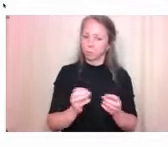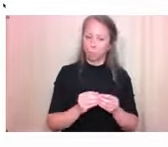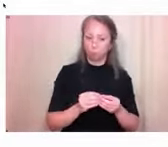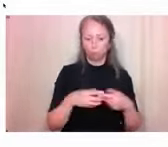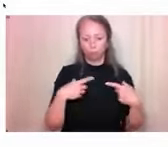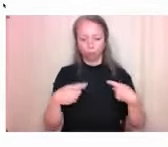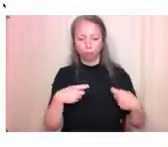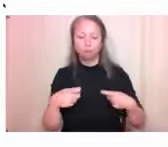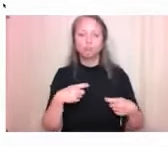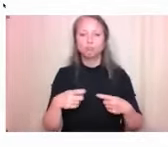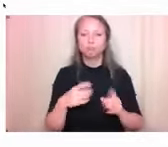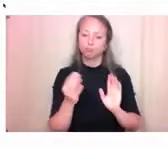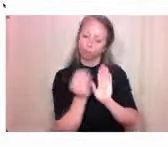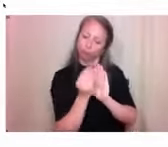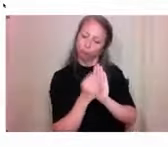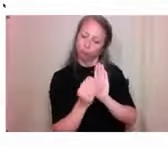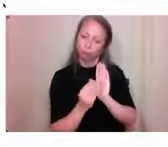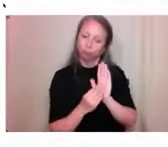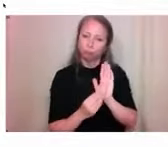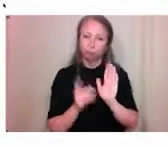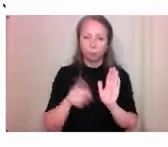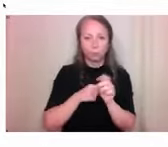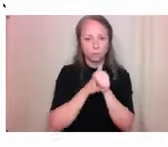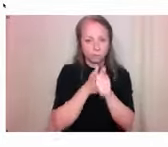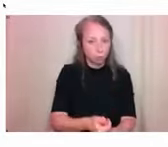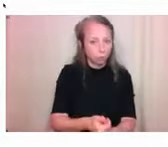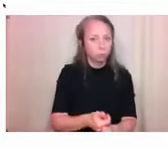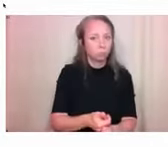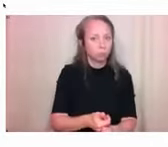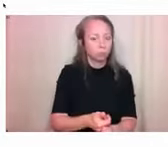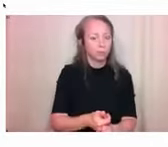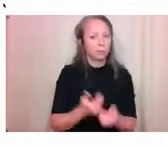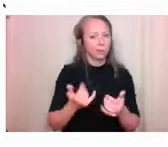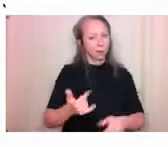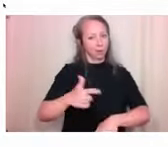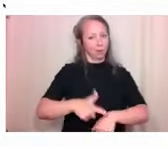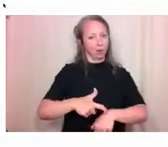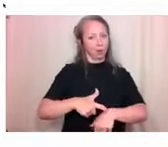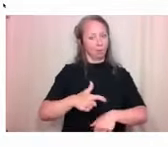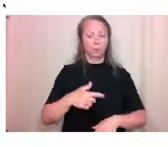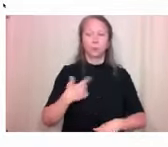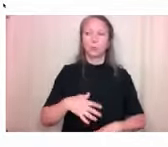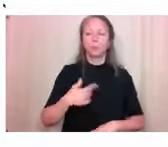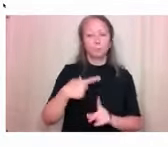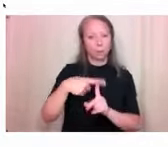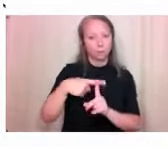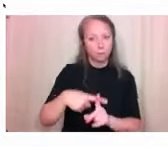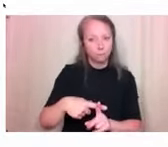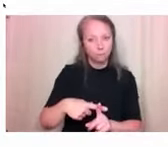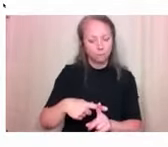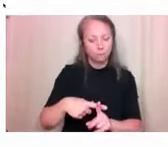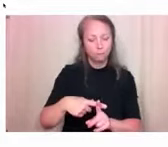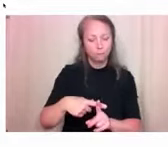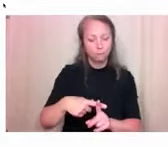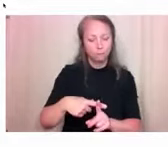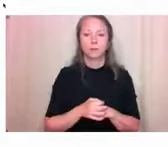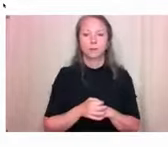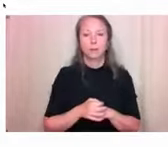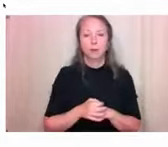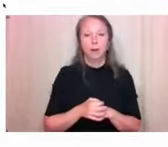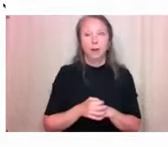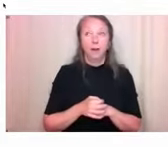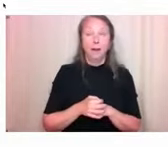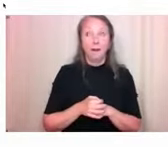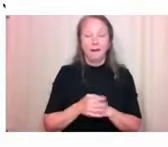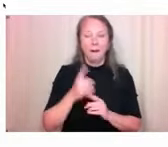Um, and it's, it's, yeah, like we're, we're getting there and we hope that this will like